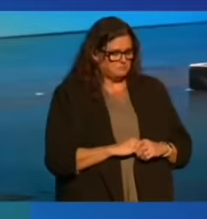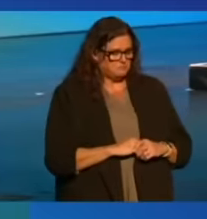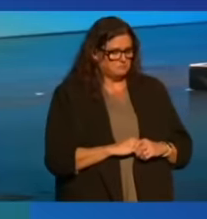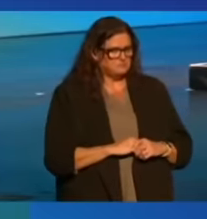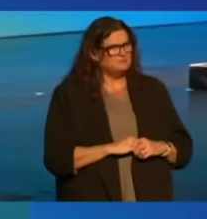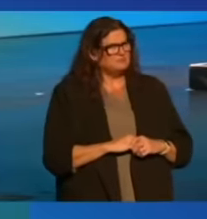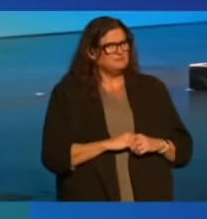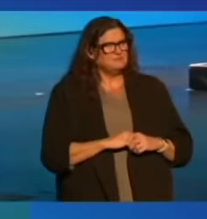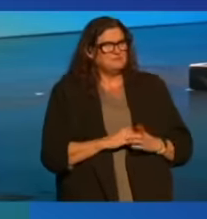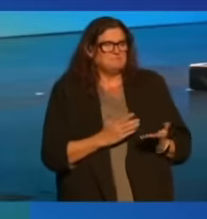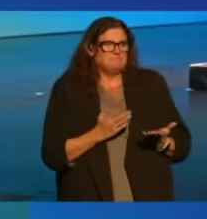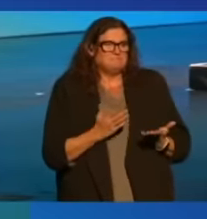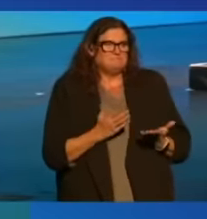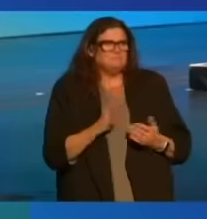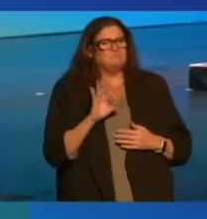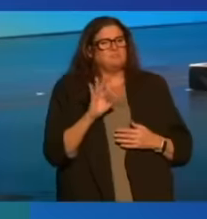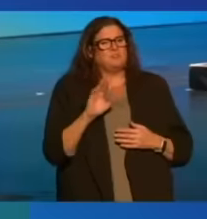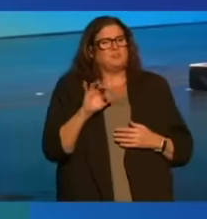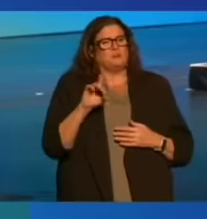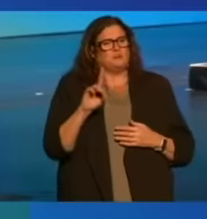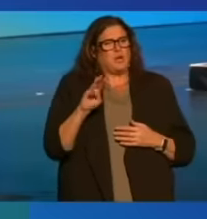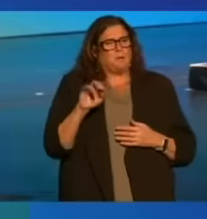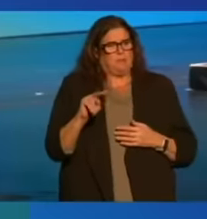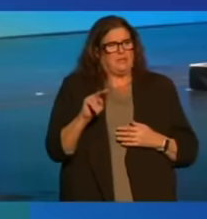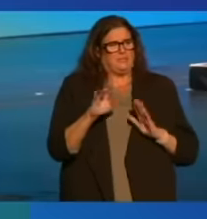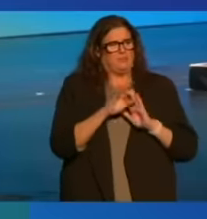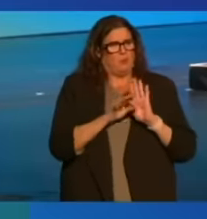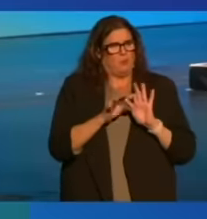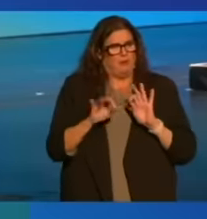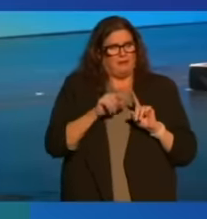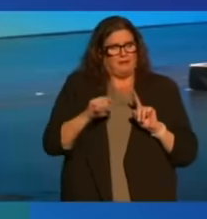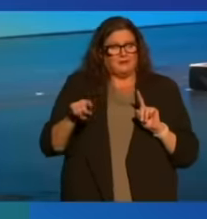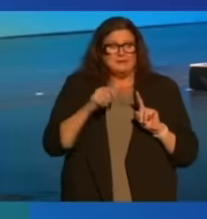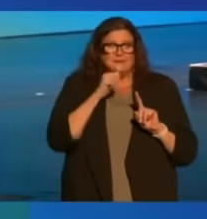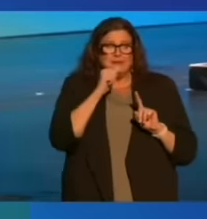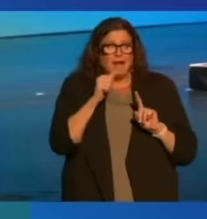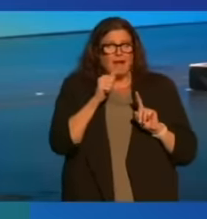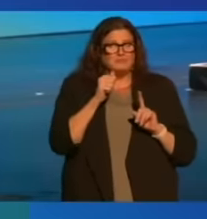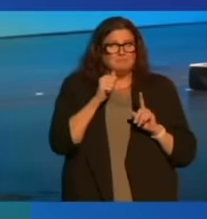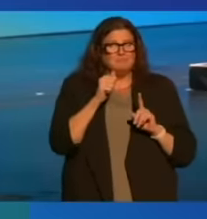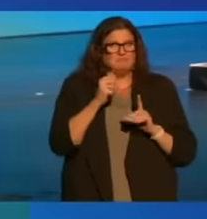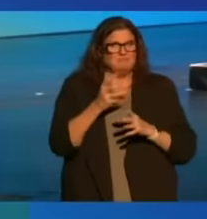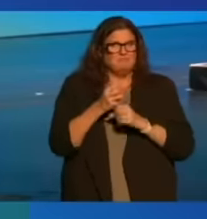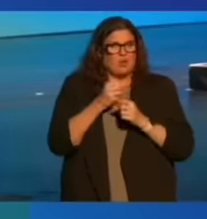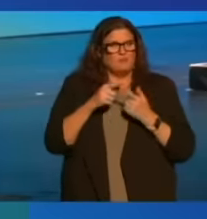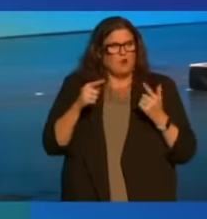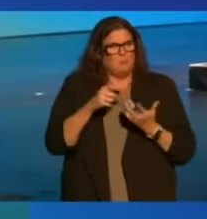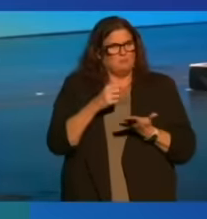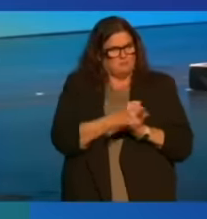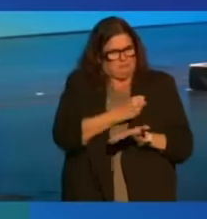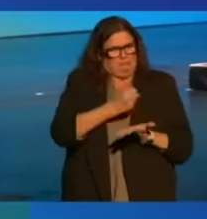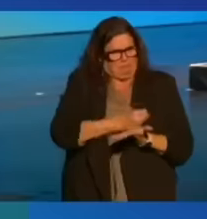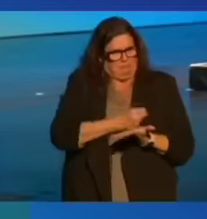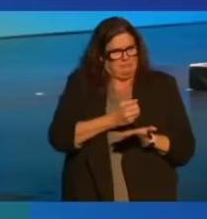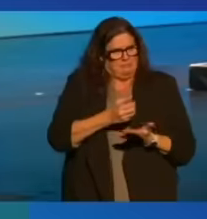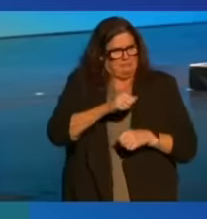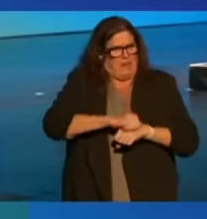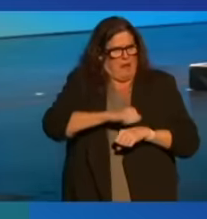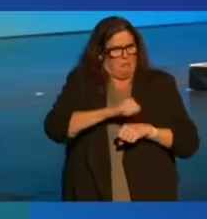The thing is, Friedman's formula isn't drawn from stone tablets. It's not